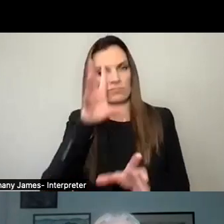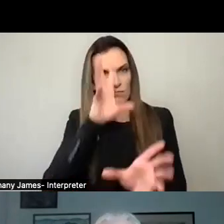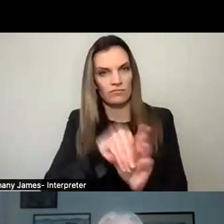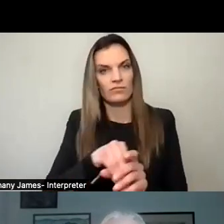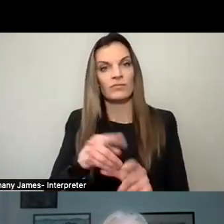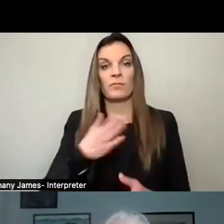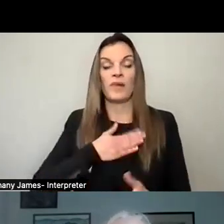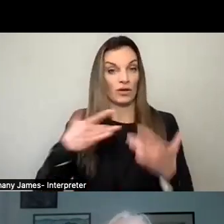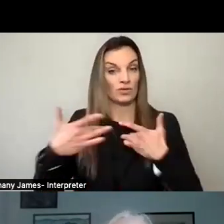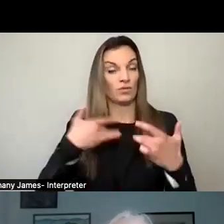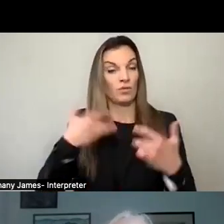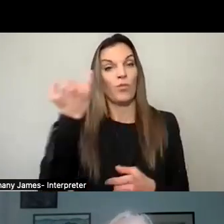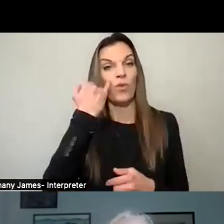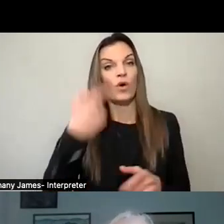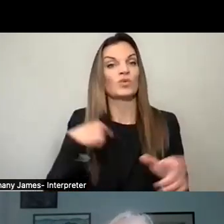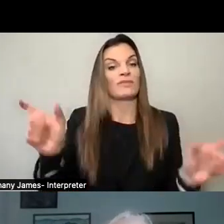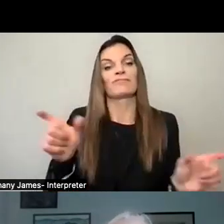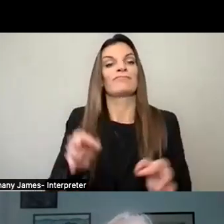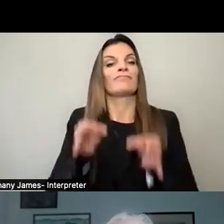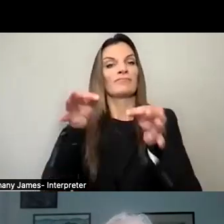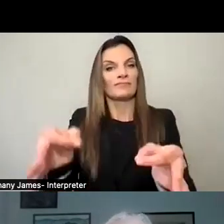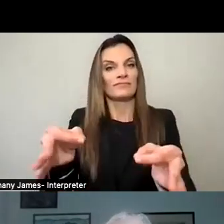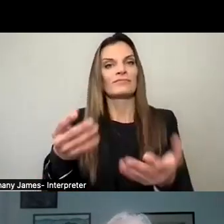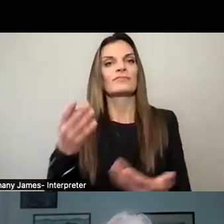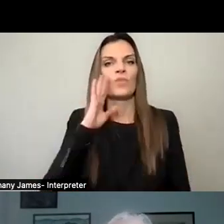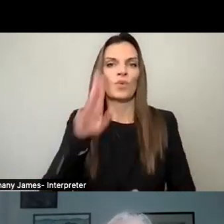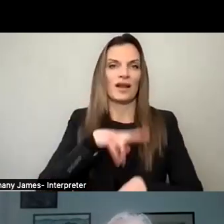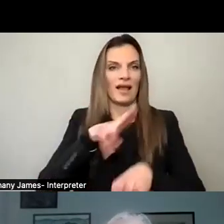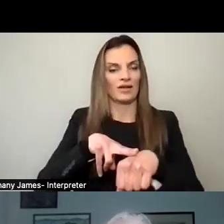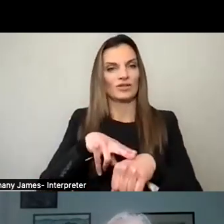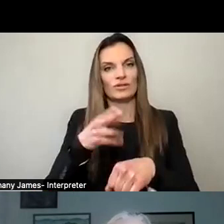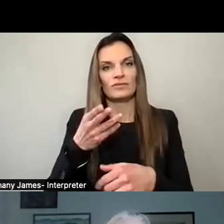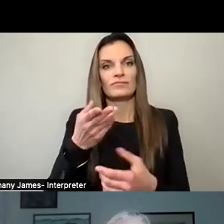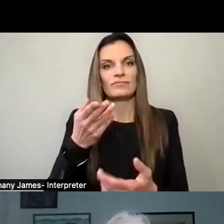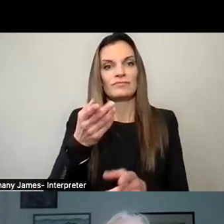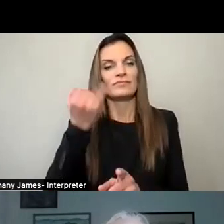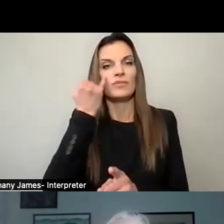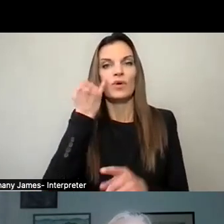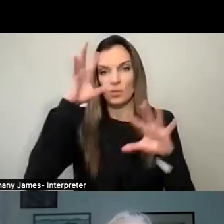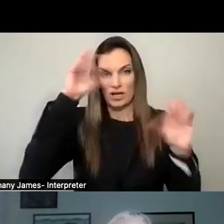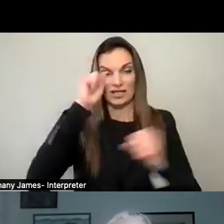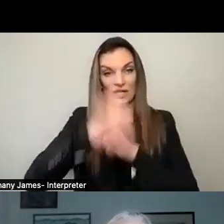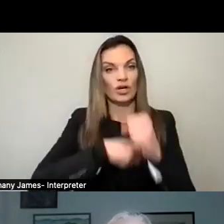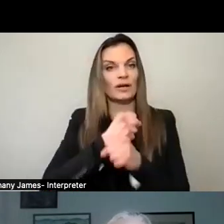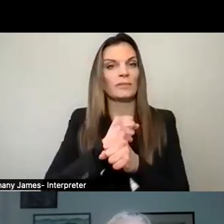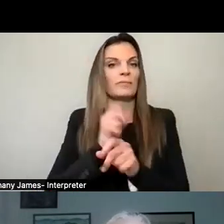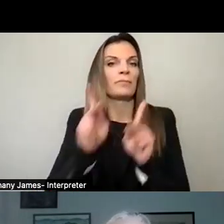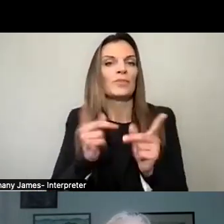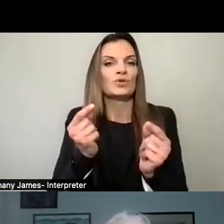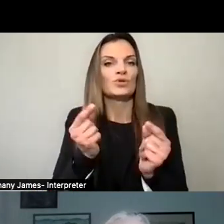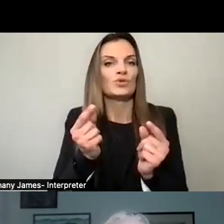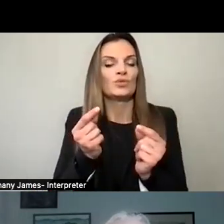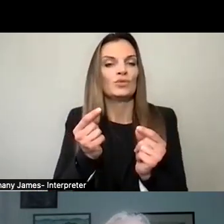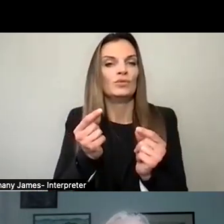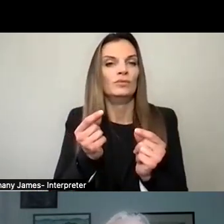concerns that I would have is when there's a national ticket, especially in a presidential year, that people would go into the booth